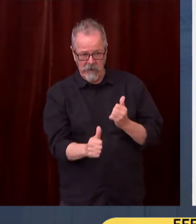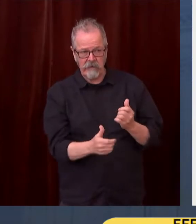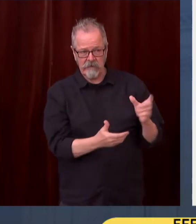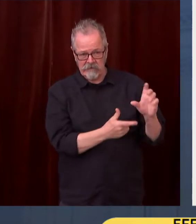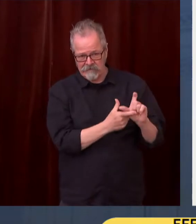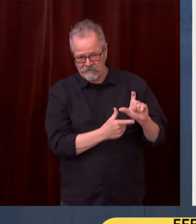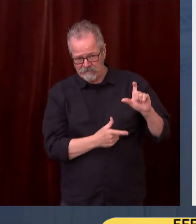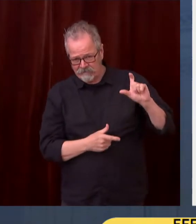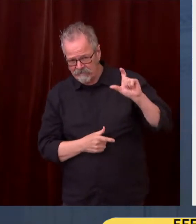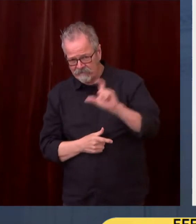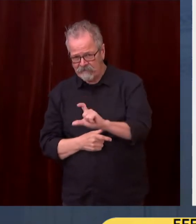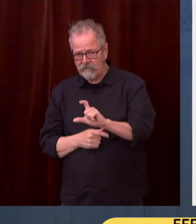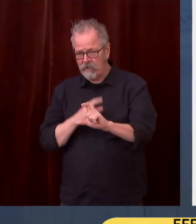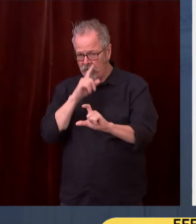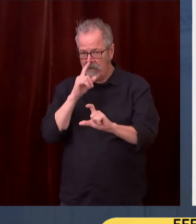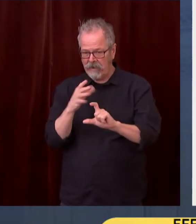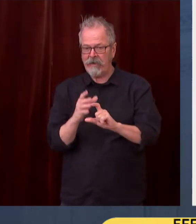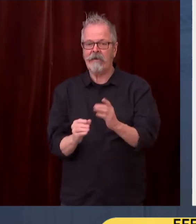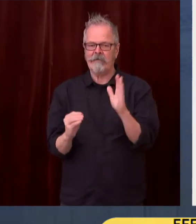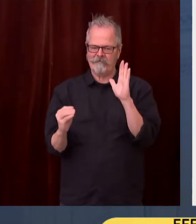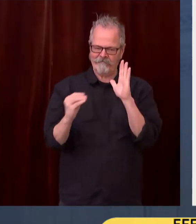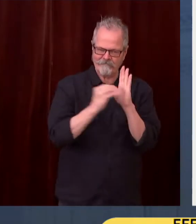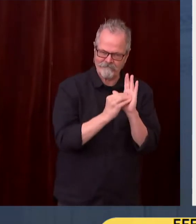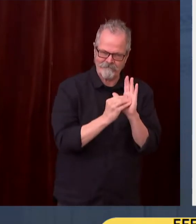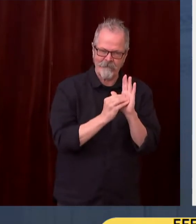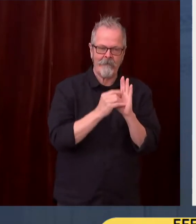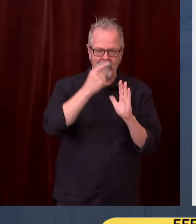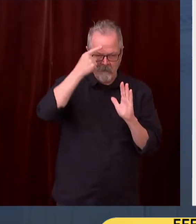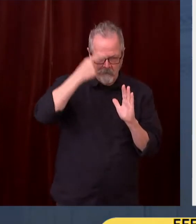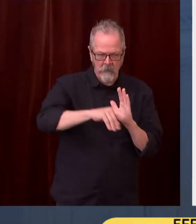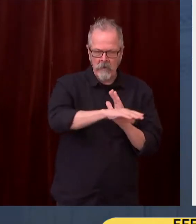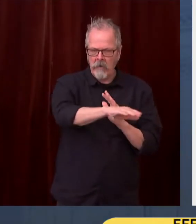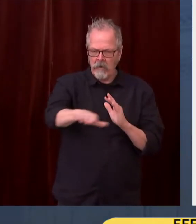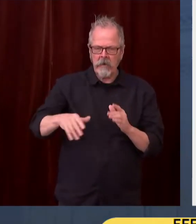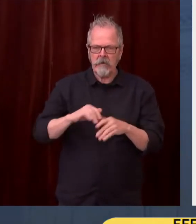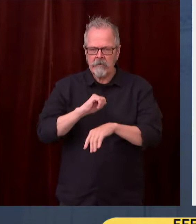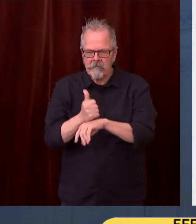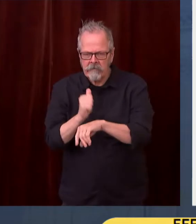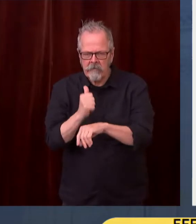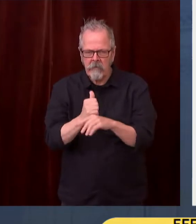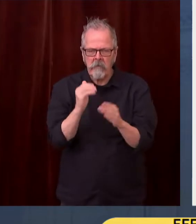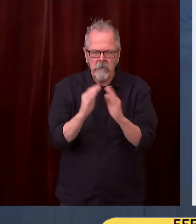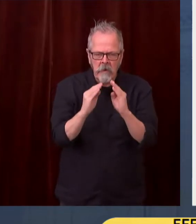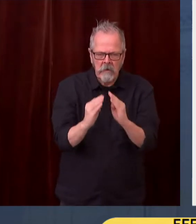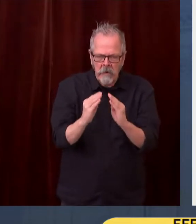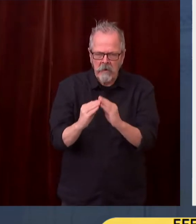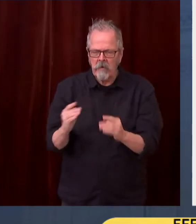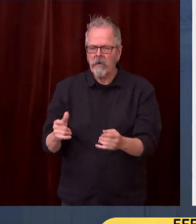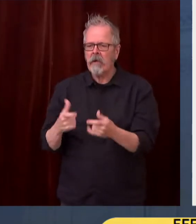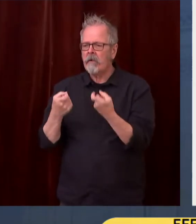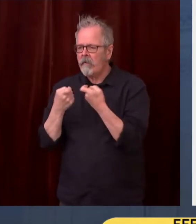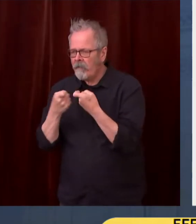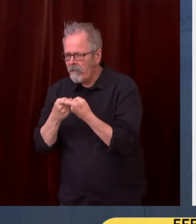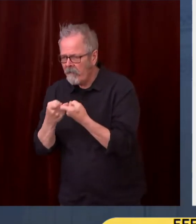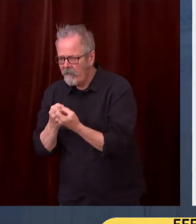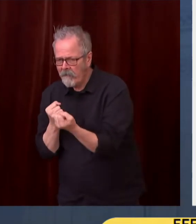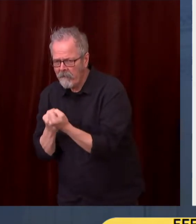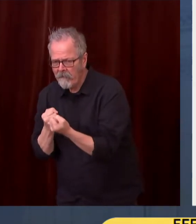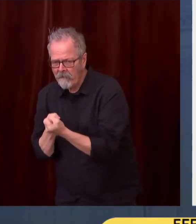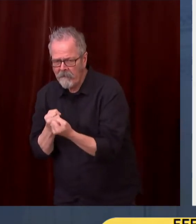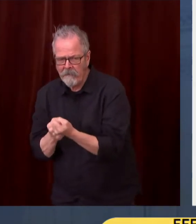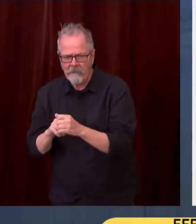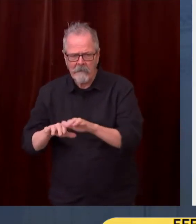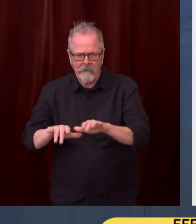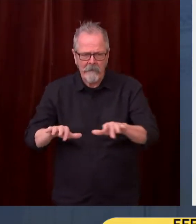in rental and utility assistance, foreclosure prevention, grant support for operations and maintenance of permanent supportive housing,